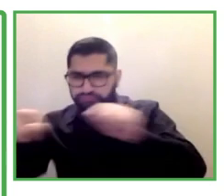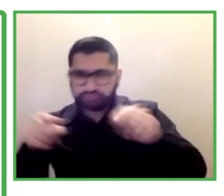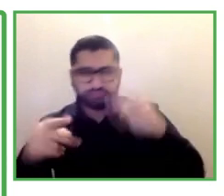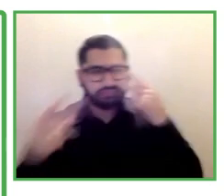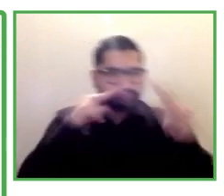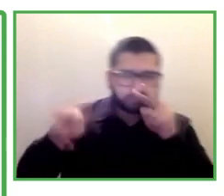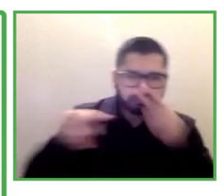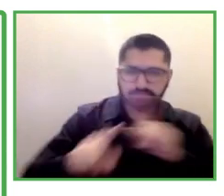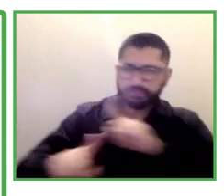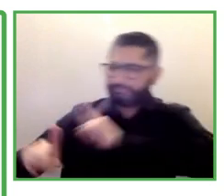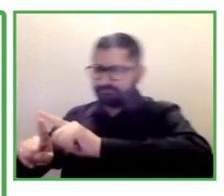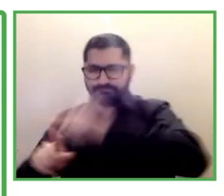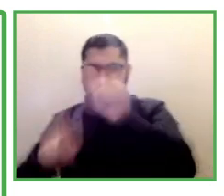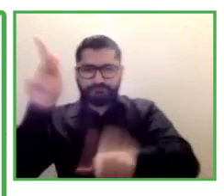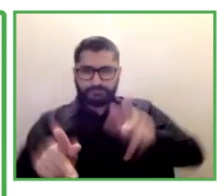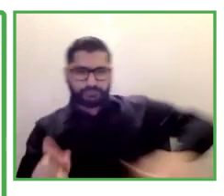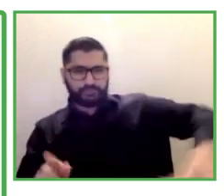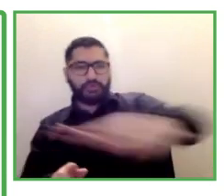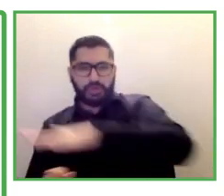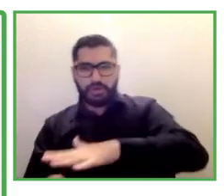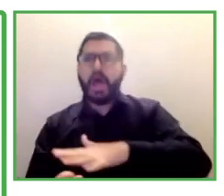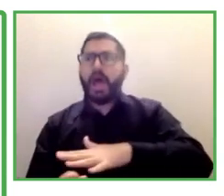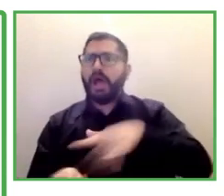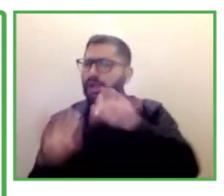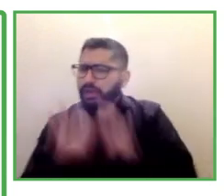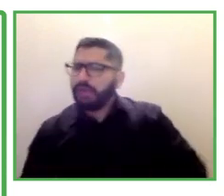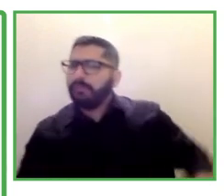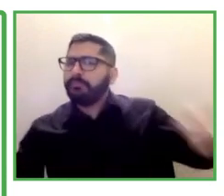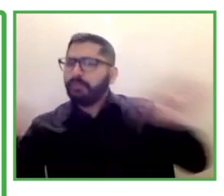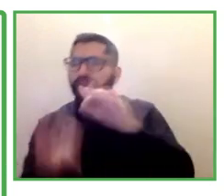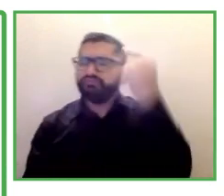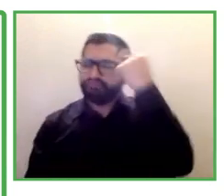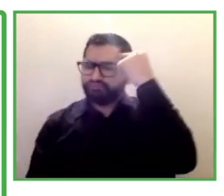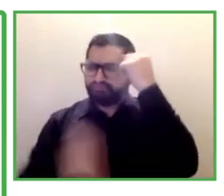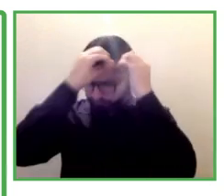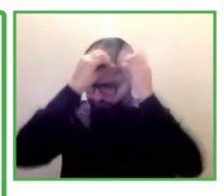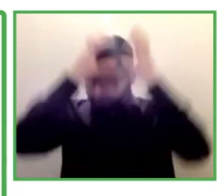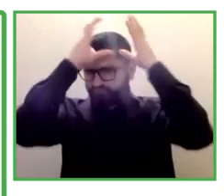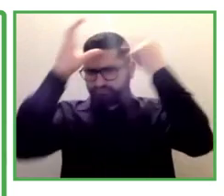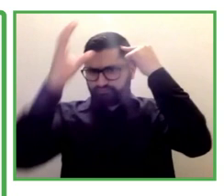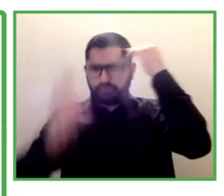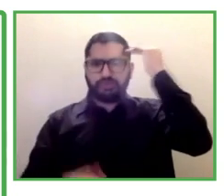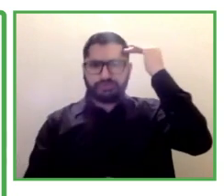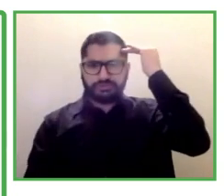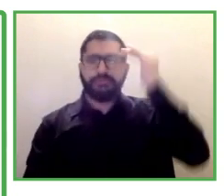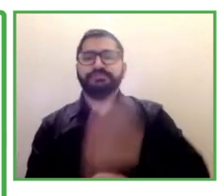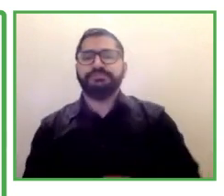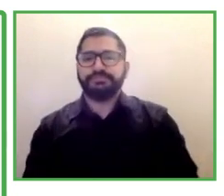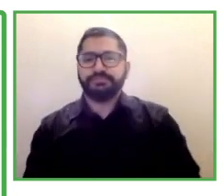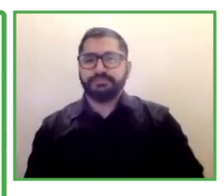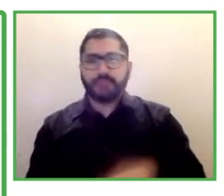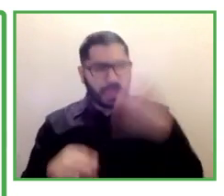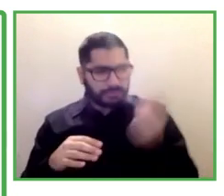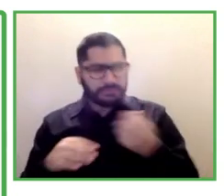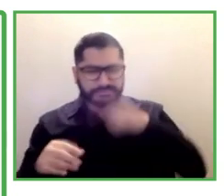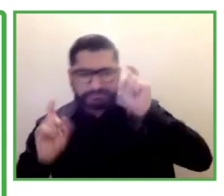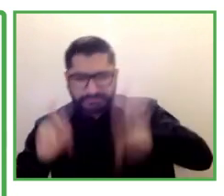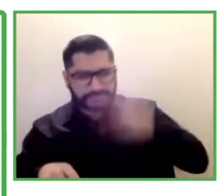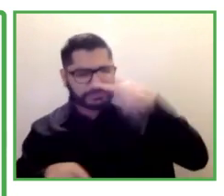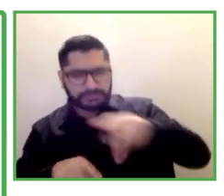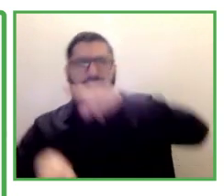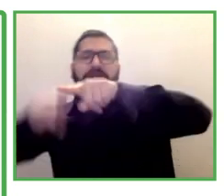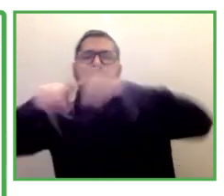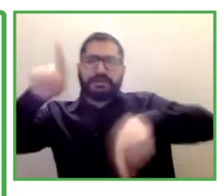the needs of various disabilities. By the way, in many places, and I can tell you that we are focusing on that also, we don't focus on the